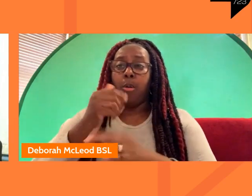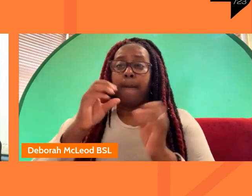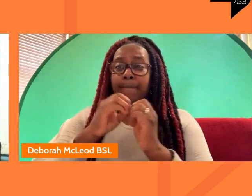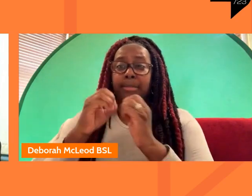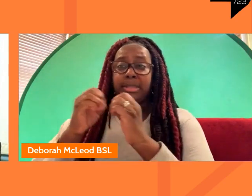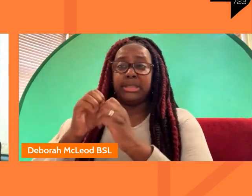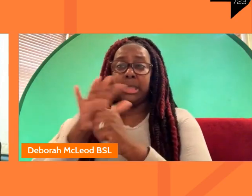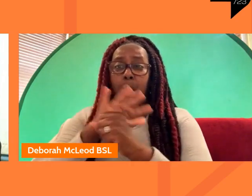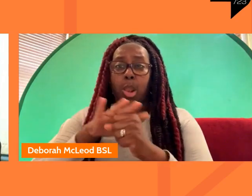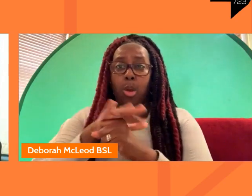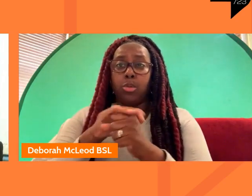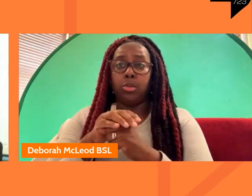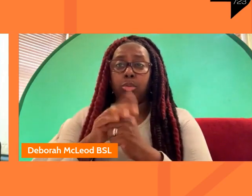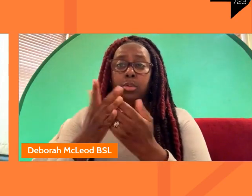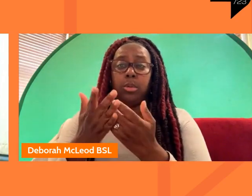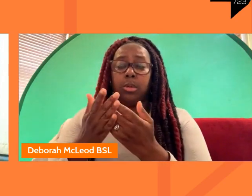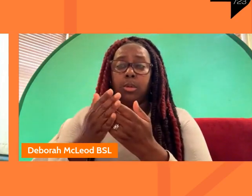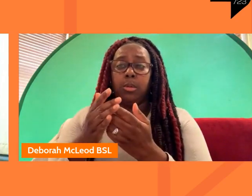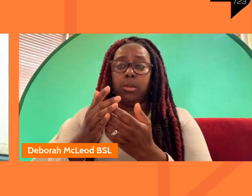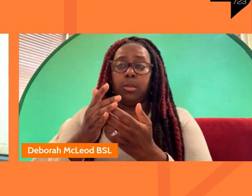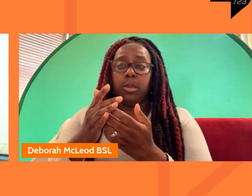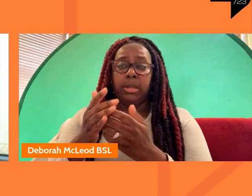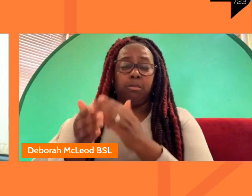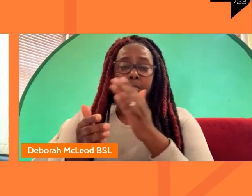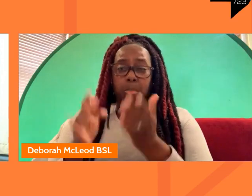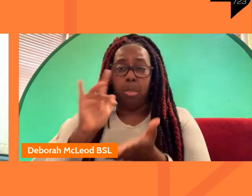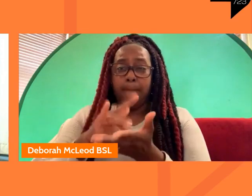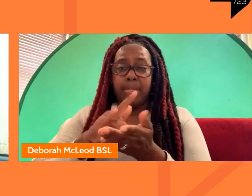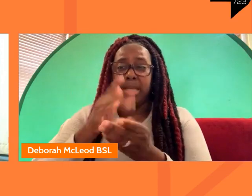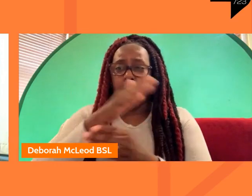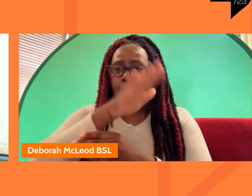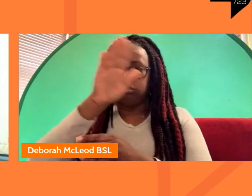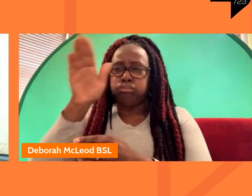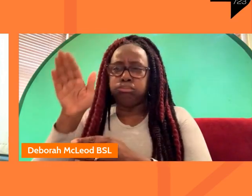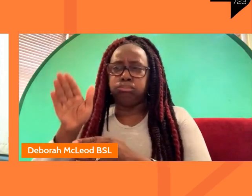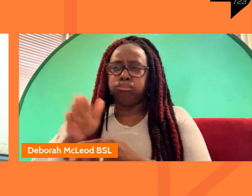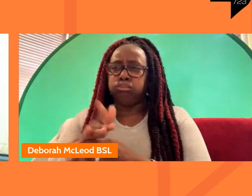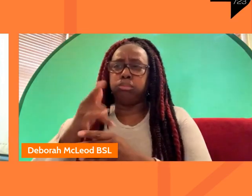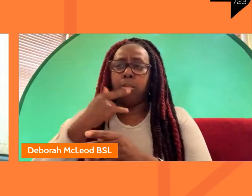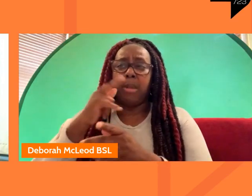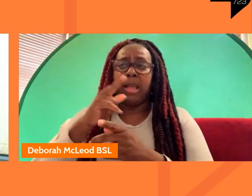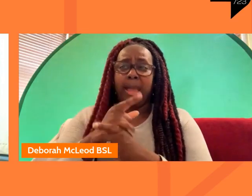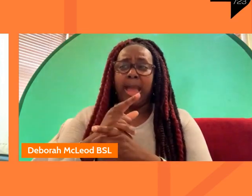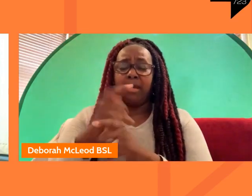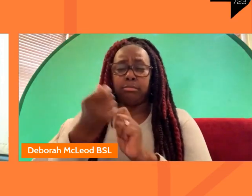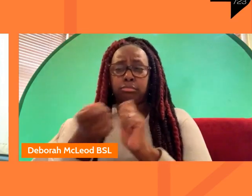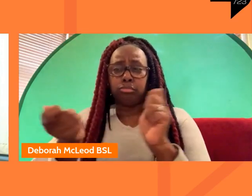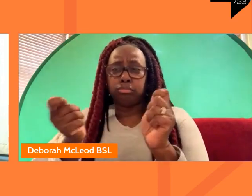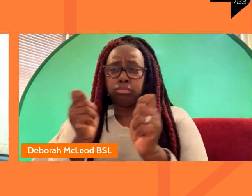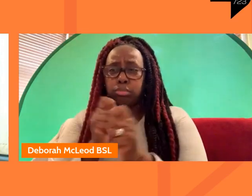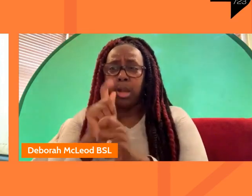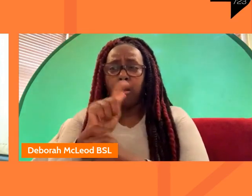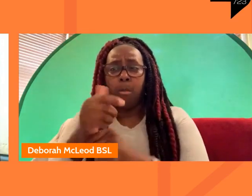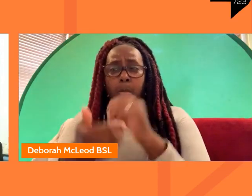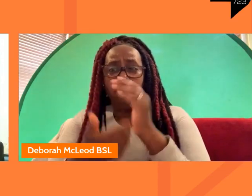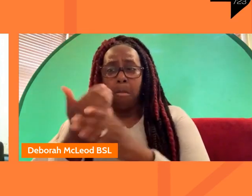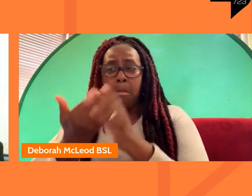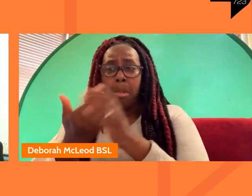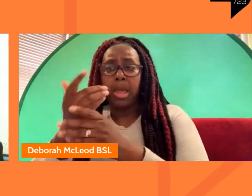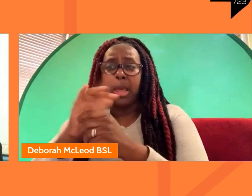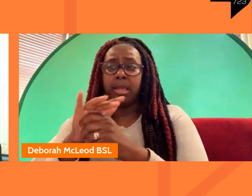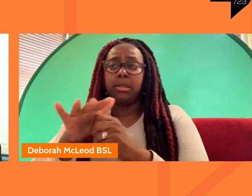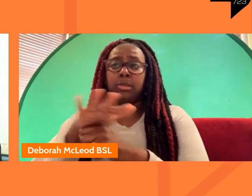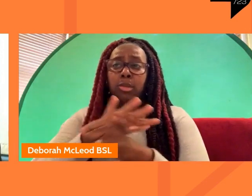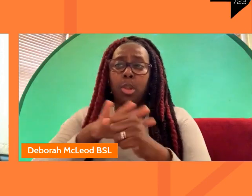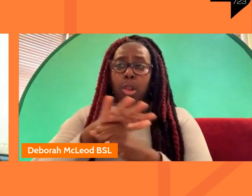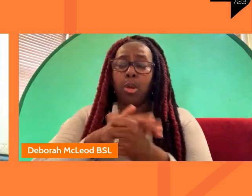the midlands um and we are undergoing a large-scale transformation right now our plans to modernize the bbc's local services